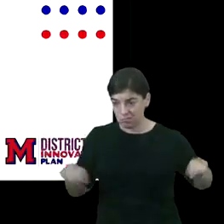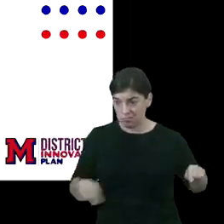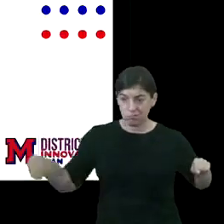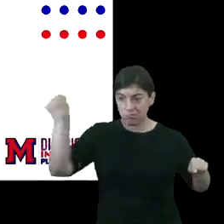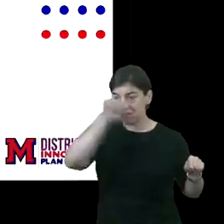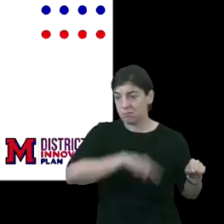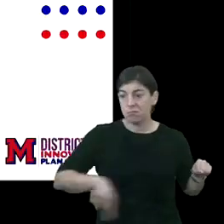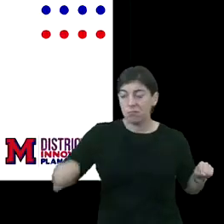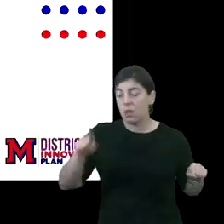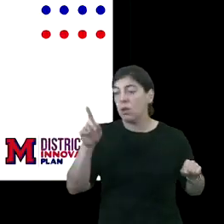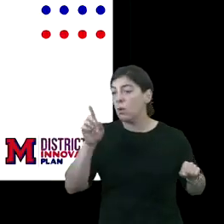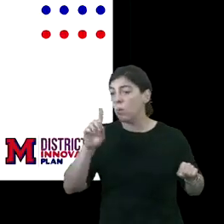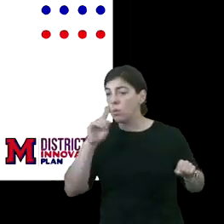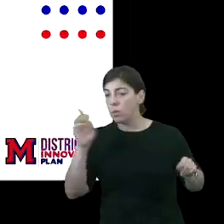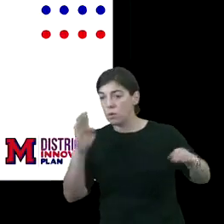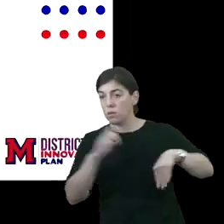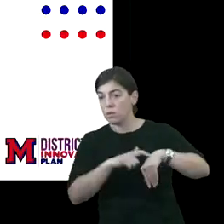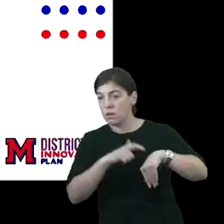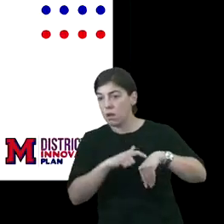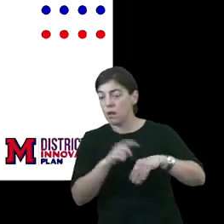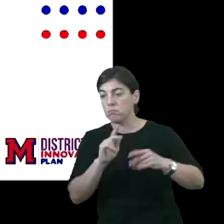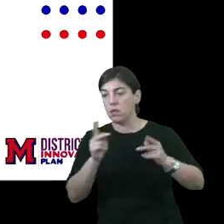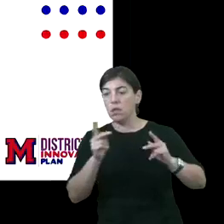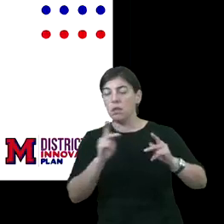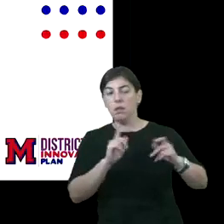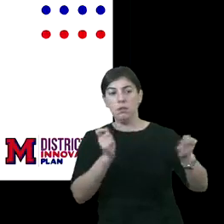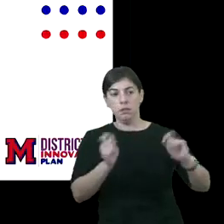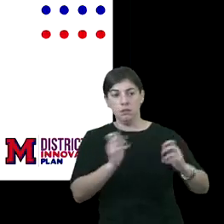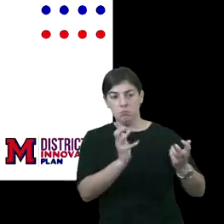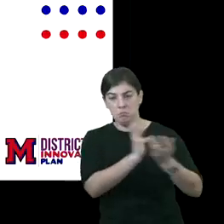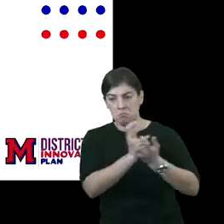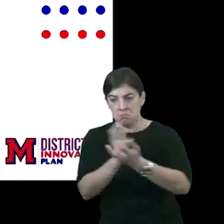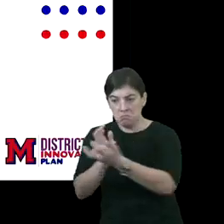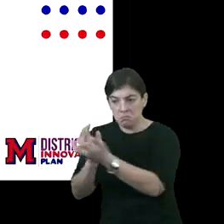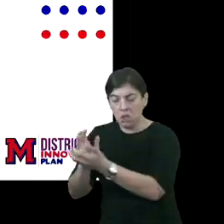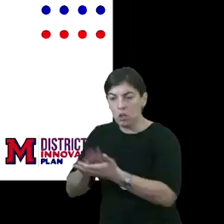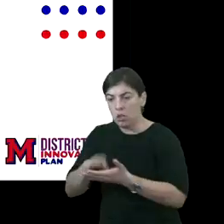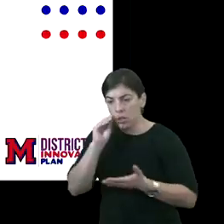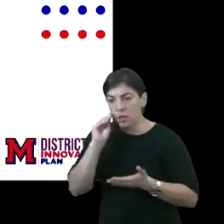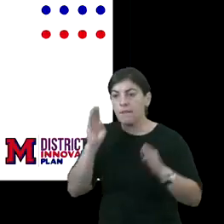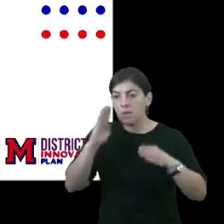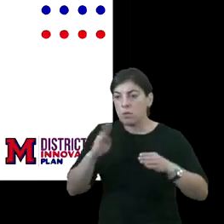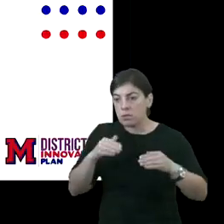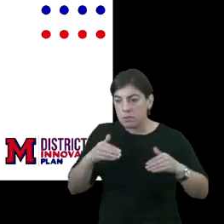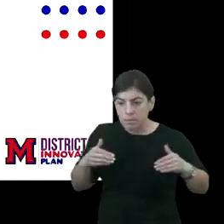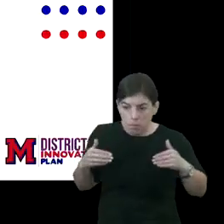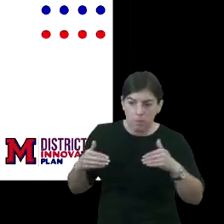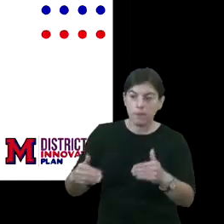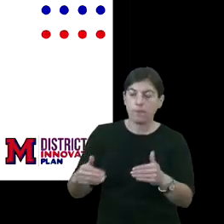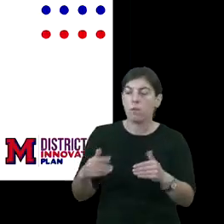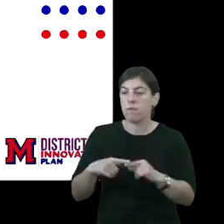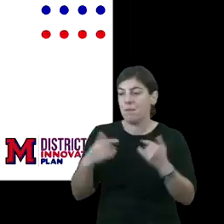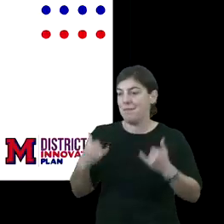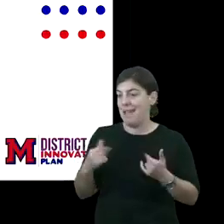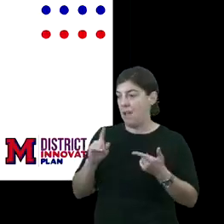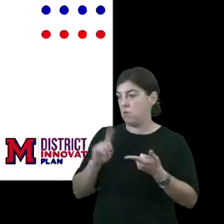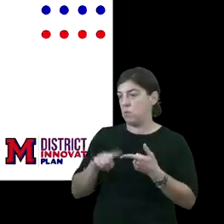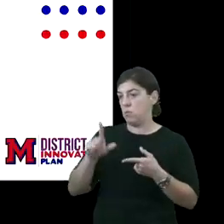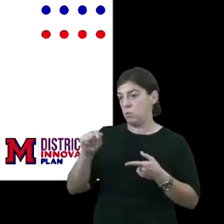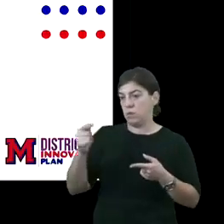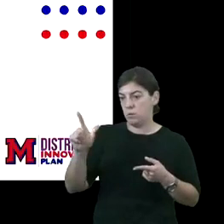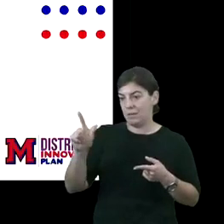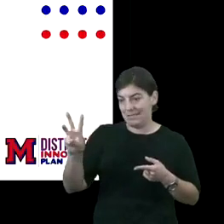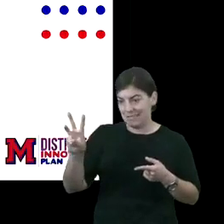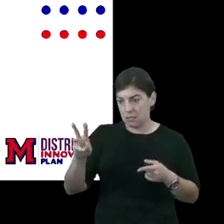time. We're focusing our time on personalizing learning. We're focusing moving forward from now until 2026.